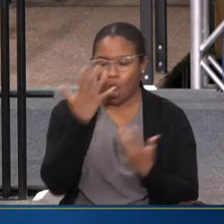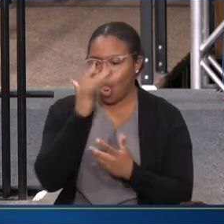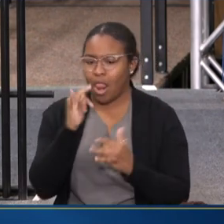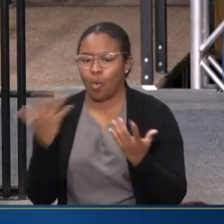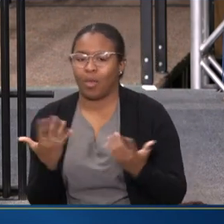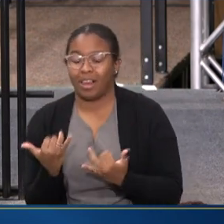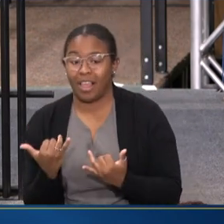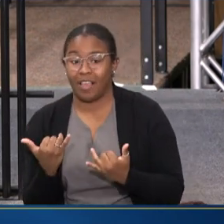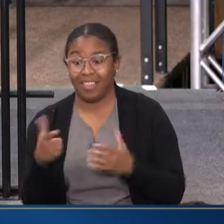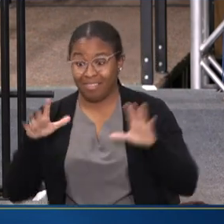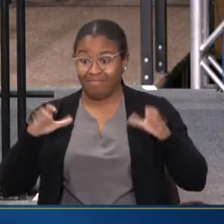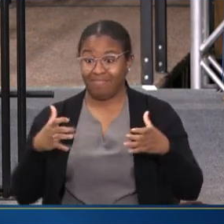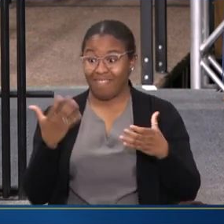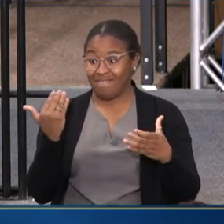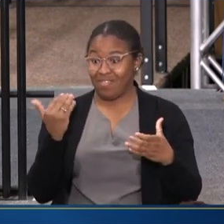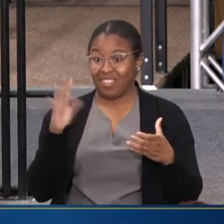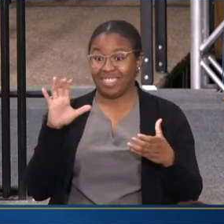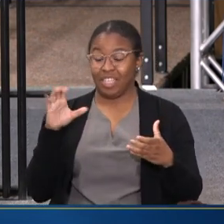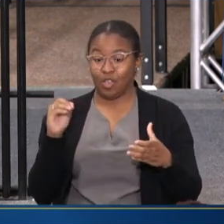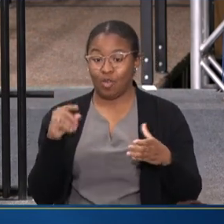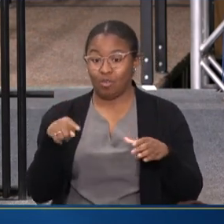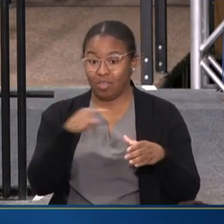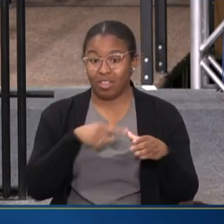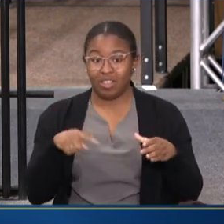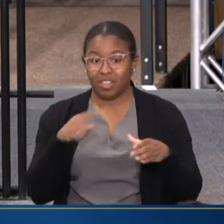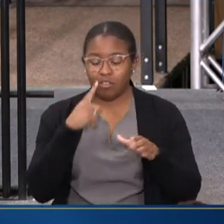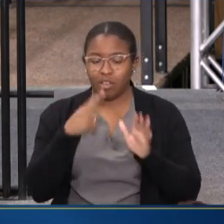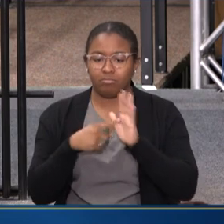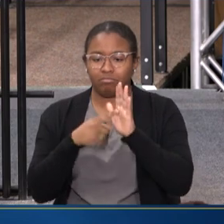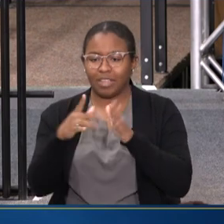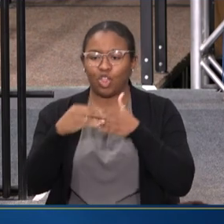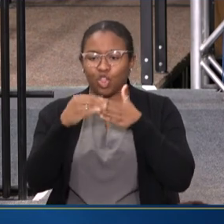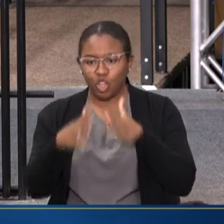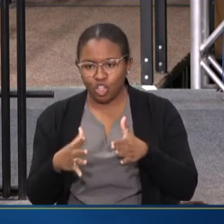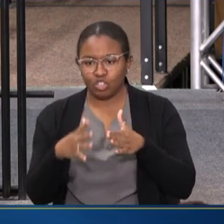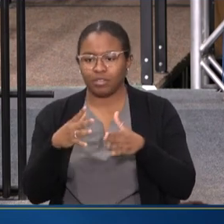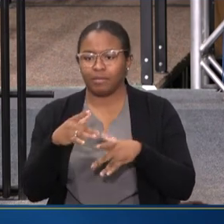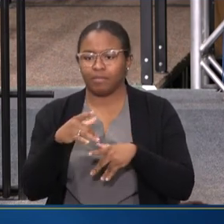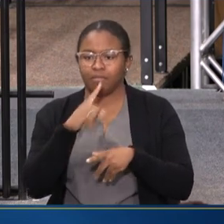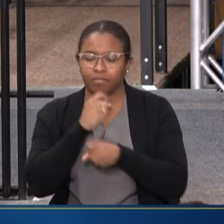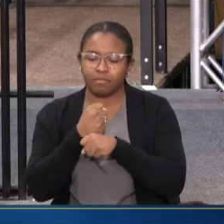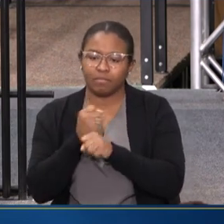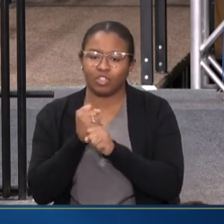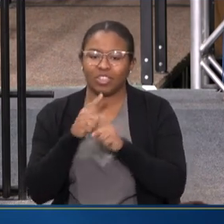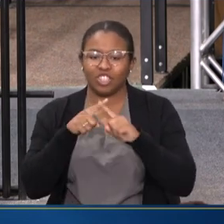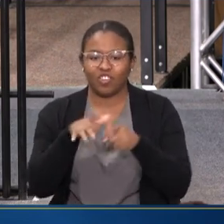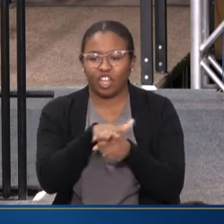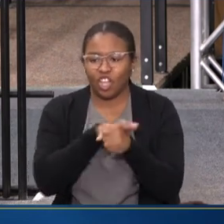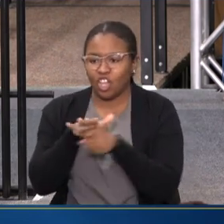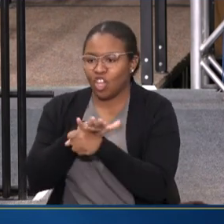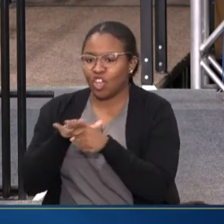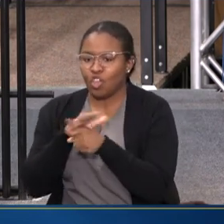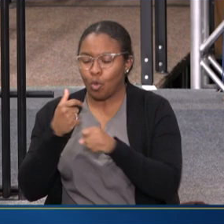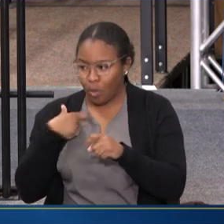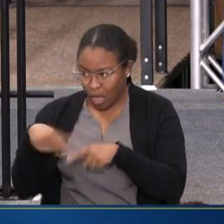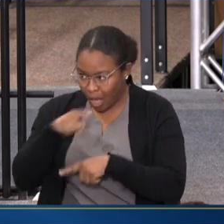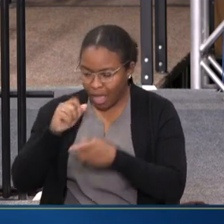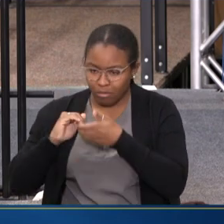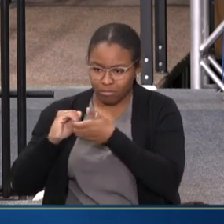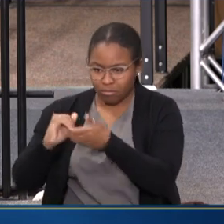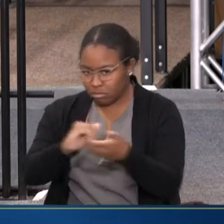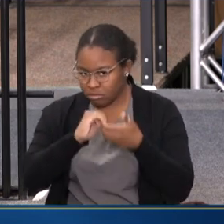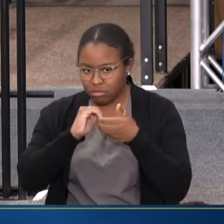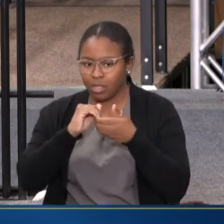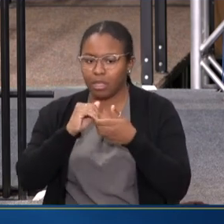COHORT OF 15 CEOS ARE DEMONSTRATING THEIR LEADERSHIP TO ACTUALLY CREATE DIFFERENT AREAS THAT WE CAN COLLABORATE ON